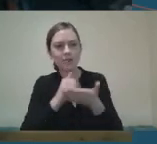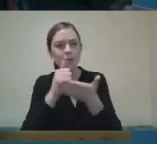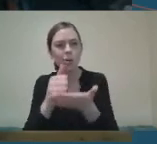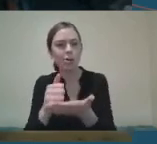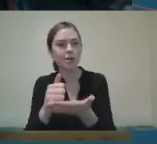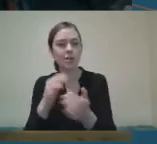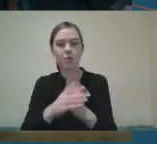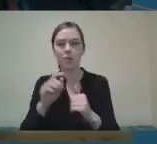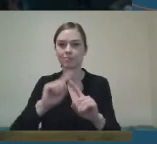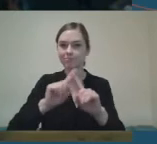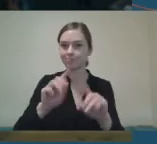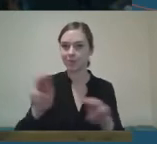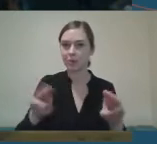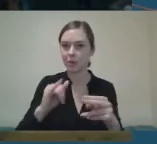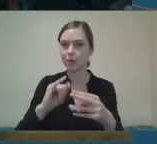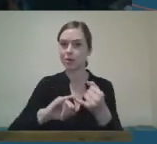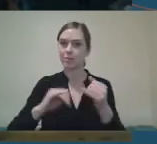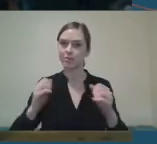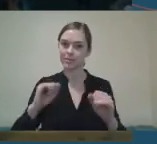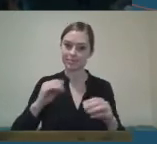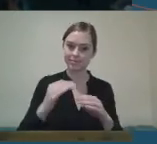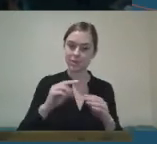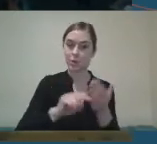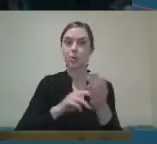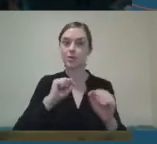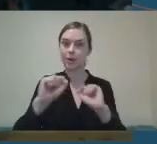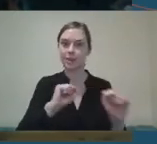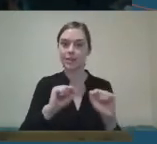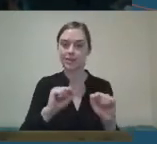to continue the program with people with disabilities.